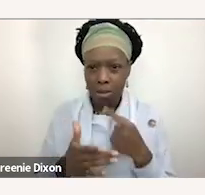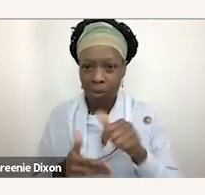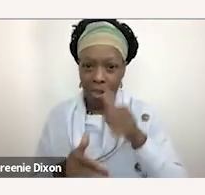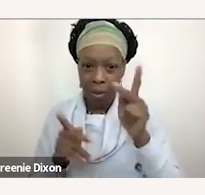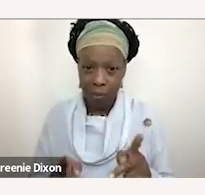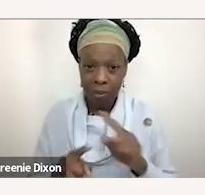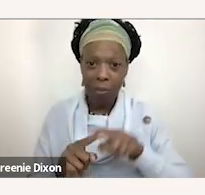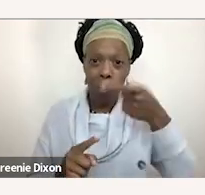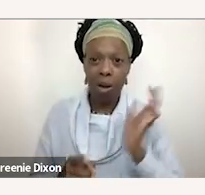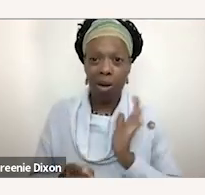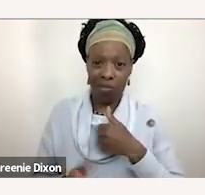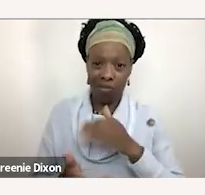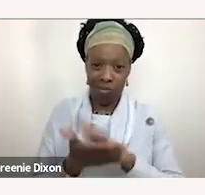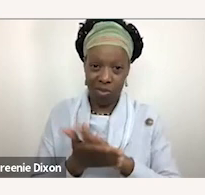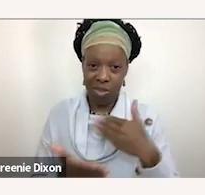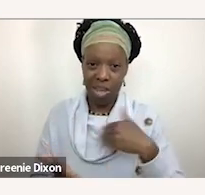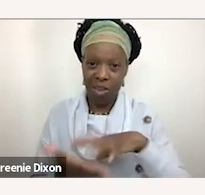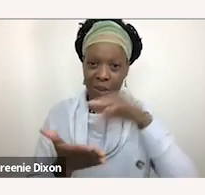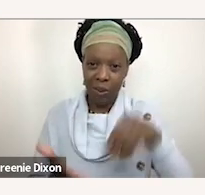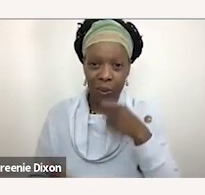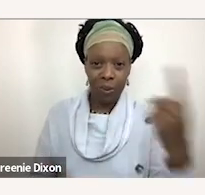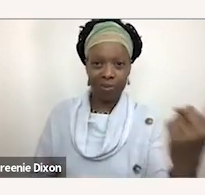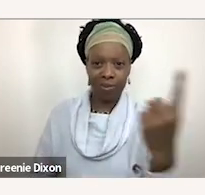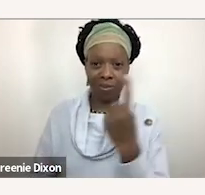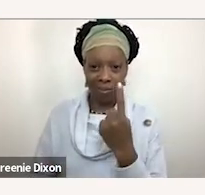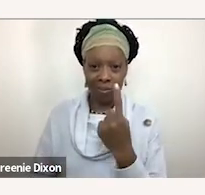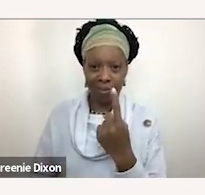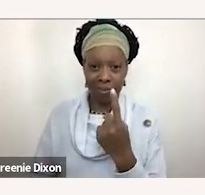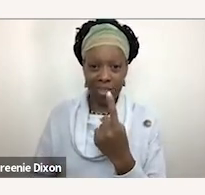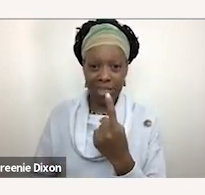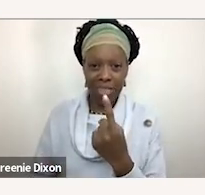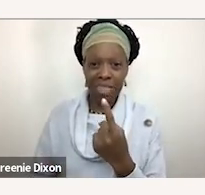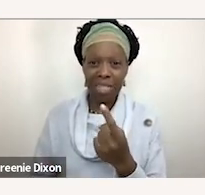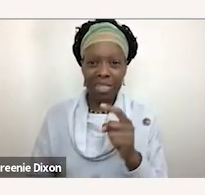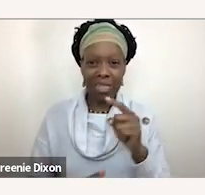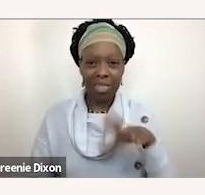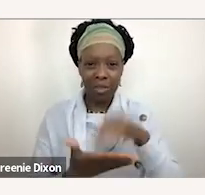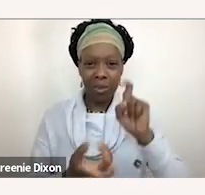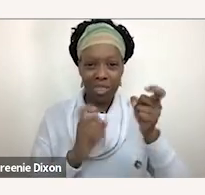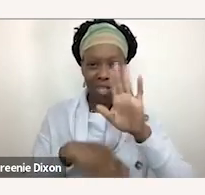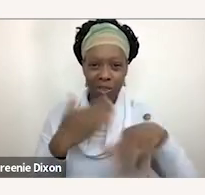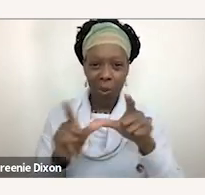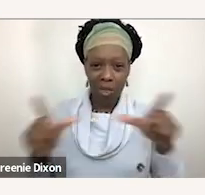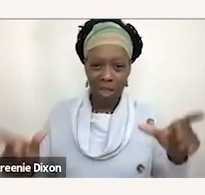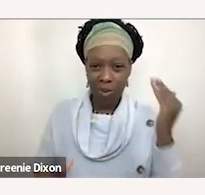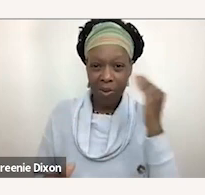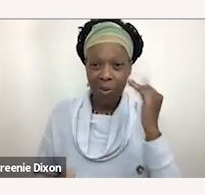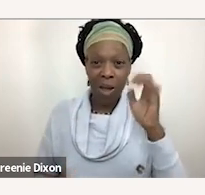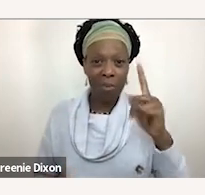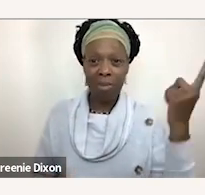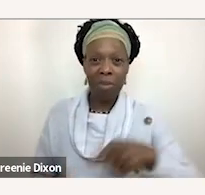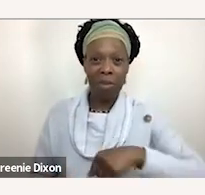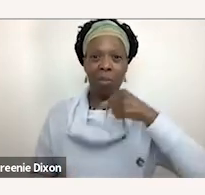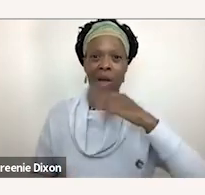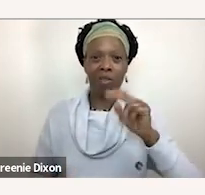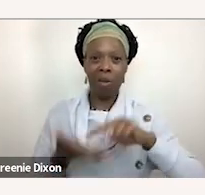at one of these schools um a student came up and that they shifted the whole language and she was like no an iep is something to be proud of it